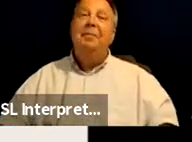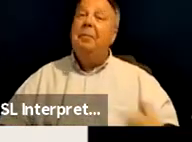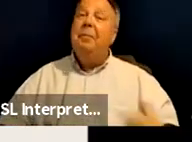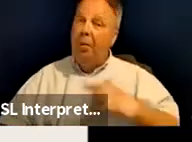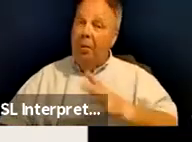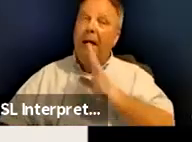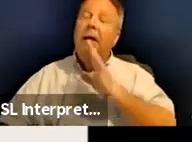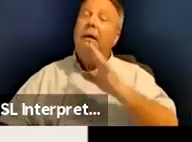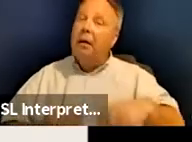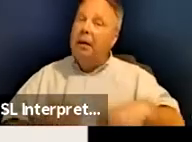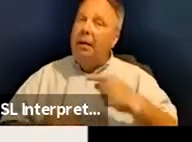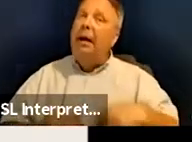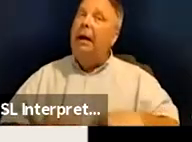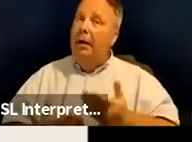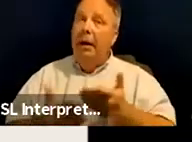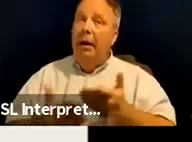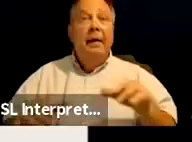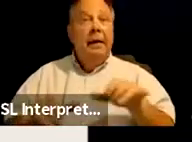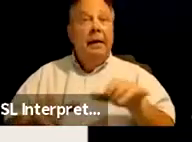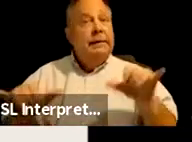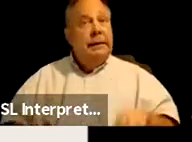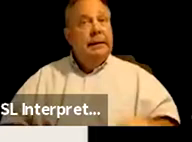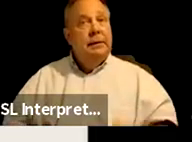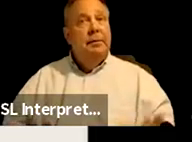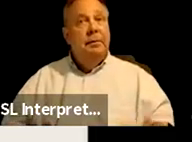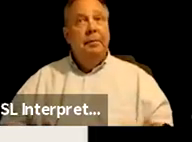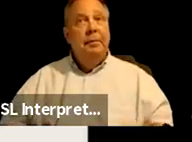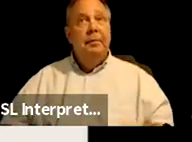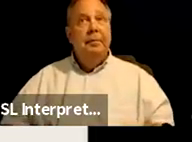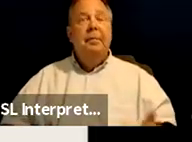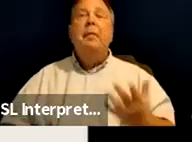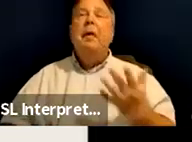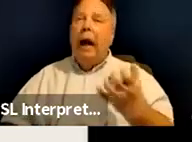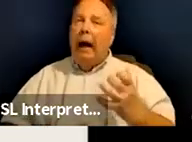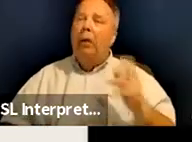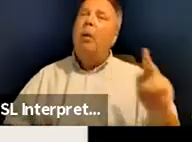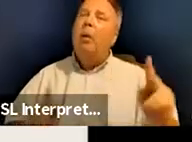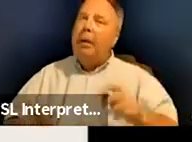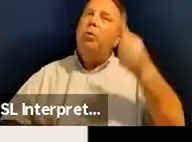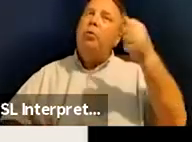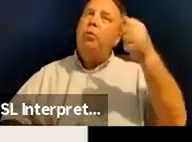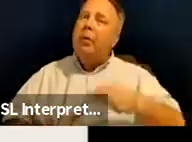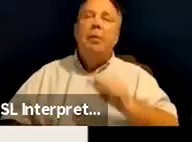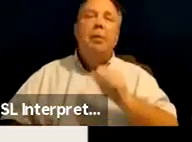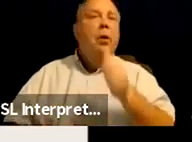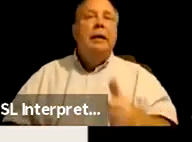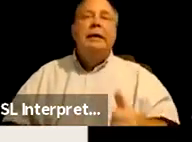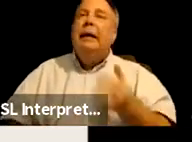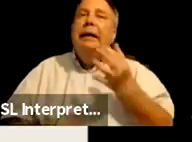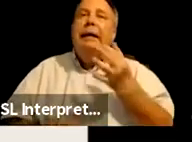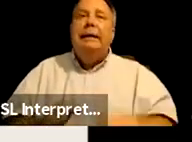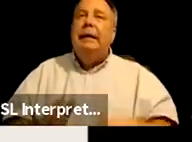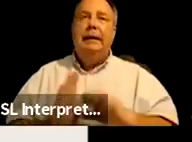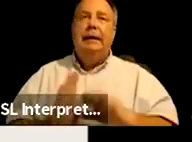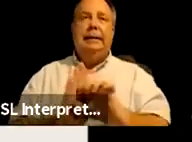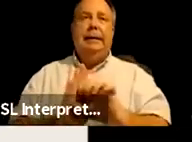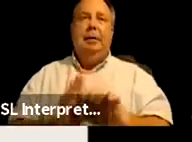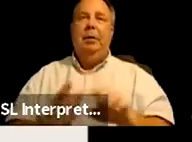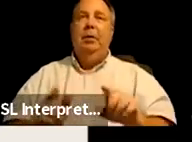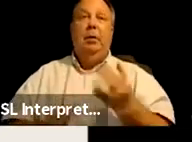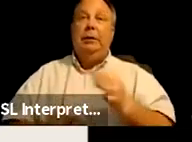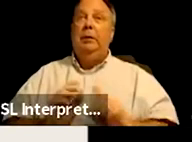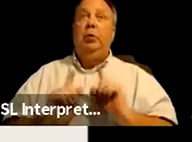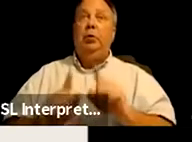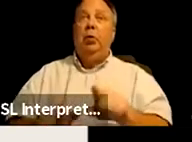talk about this system, um, I want people to remember that it's not as simple, like I've said, as going to a